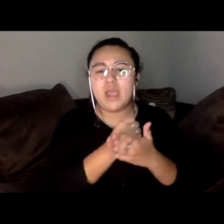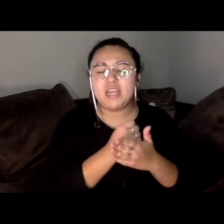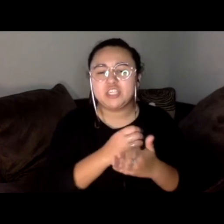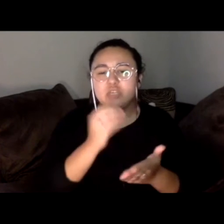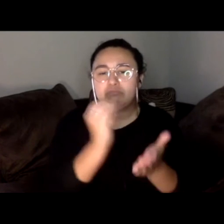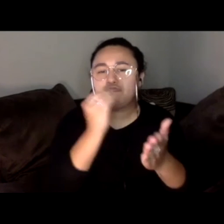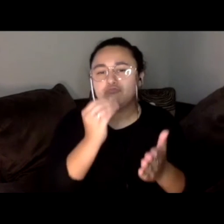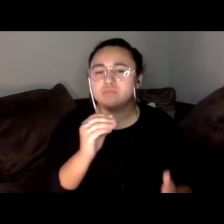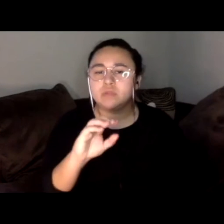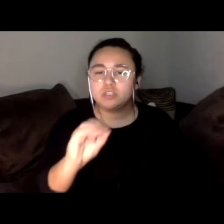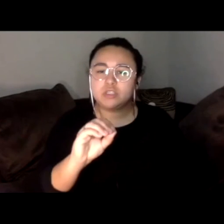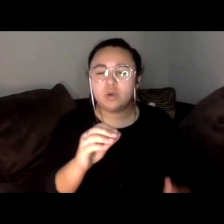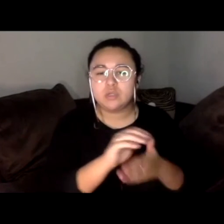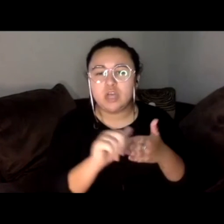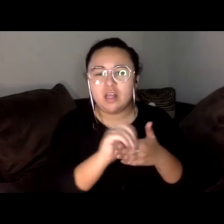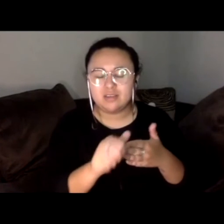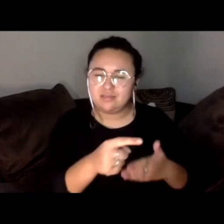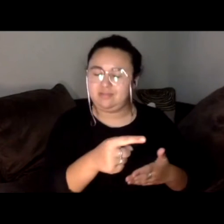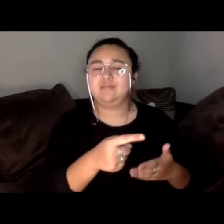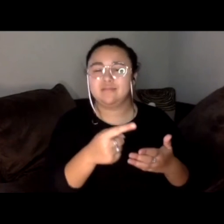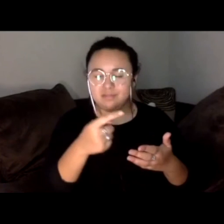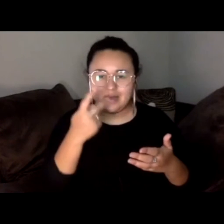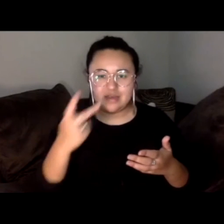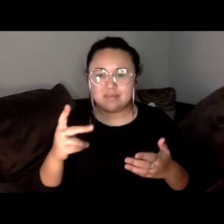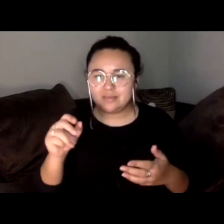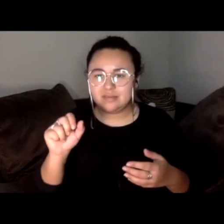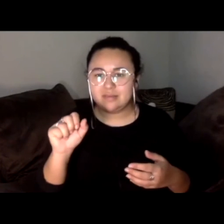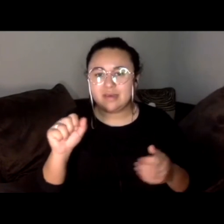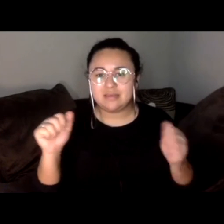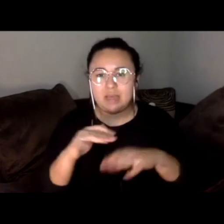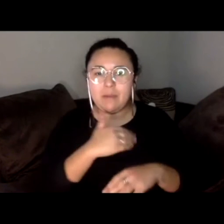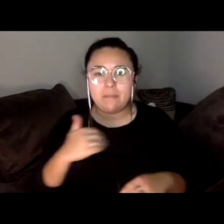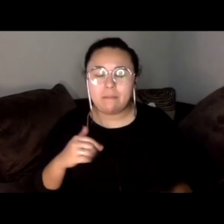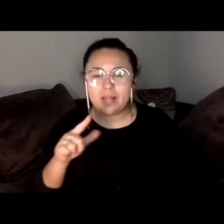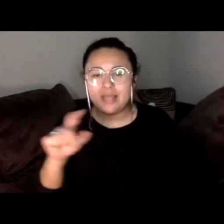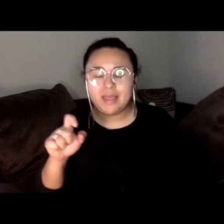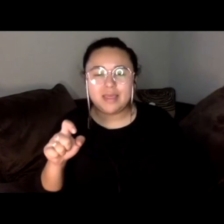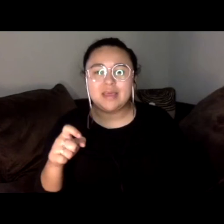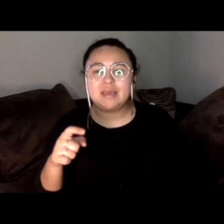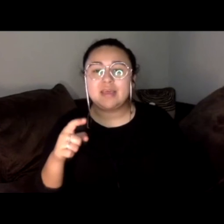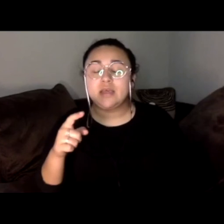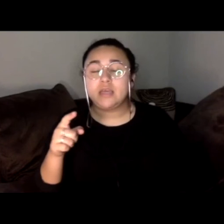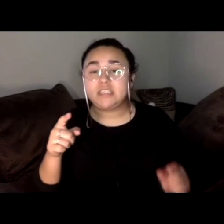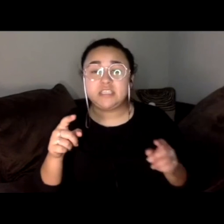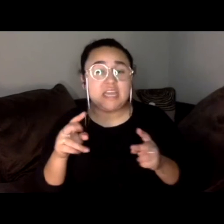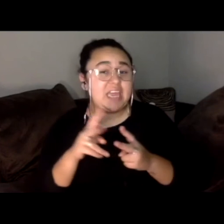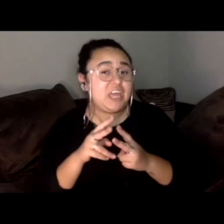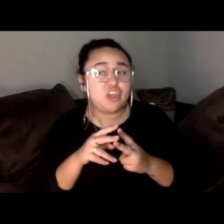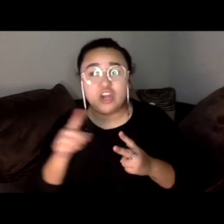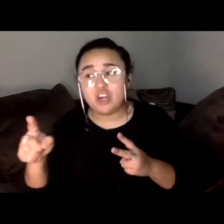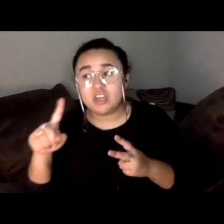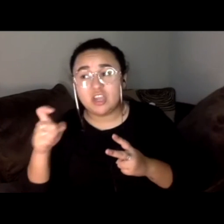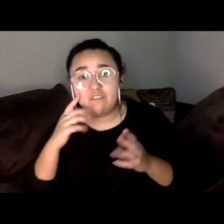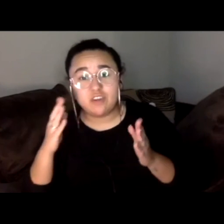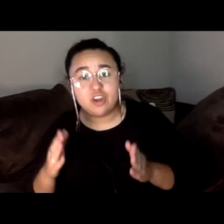As Assemblymember Lee mentioned, this is going to be a situation if you have Governor Gavin Newsom or worse. And that is the black